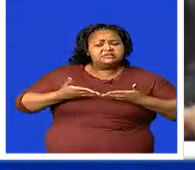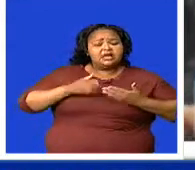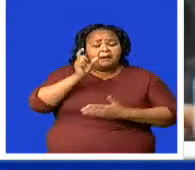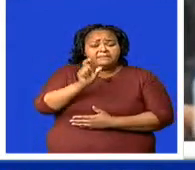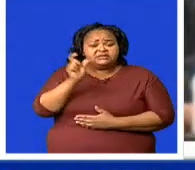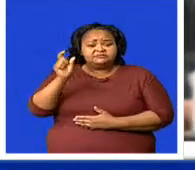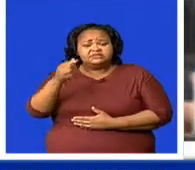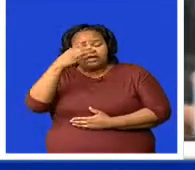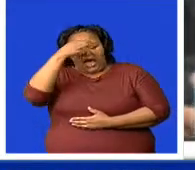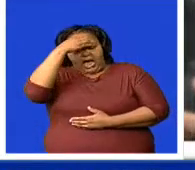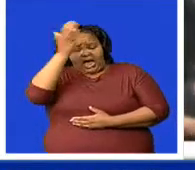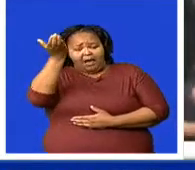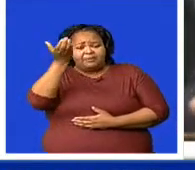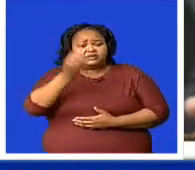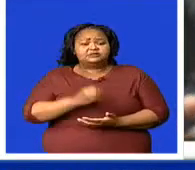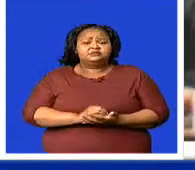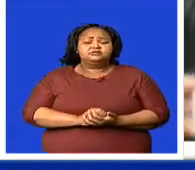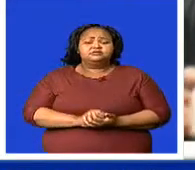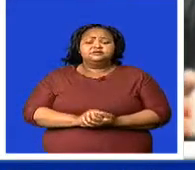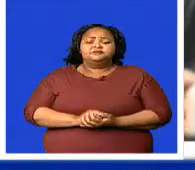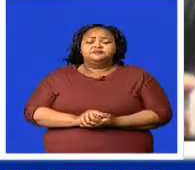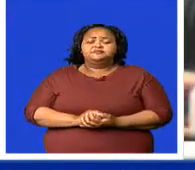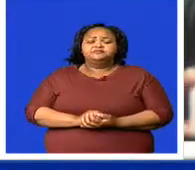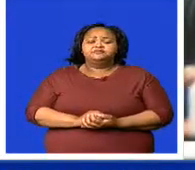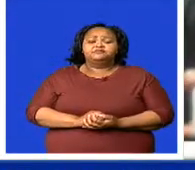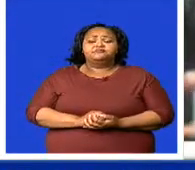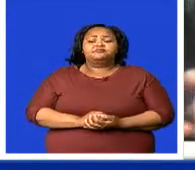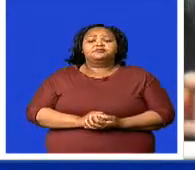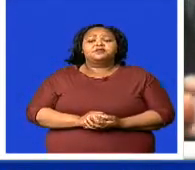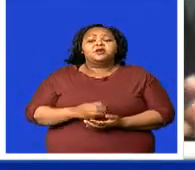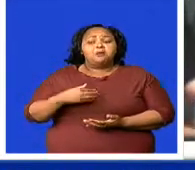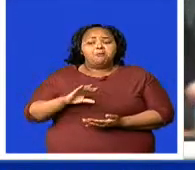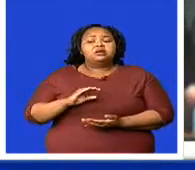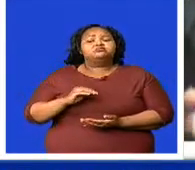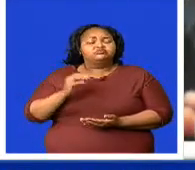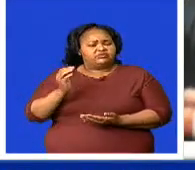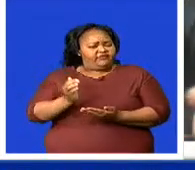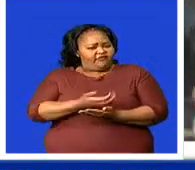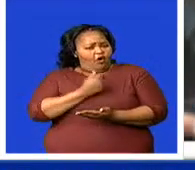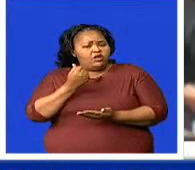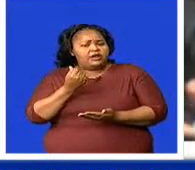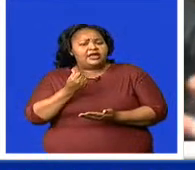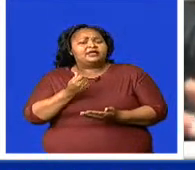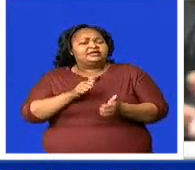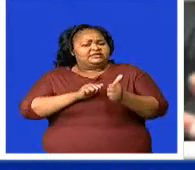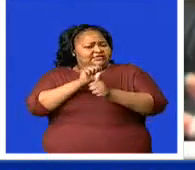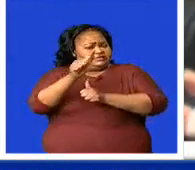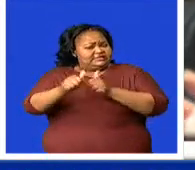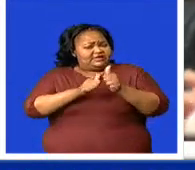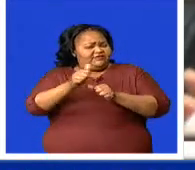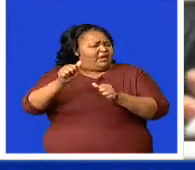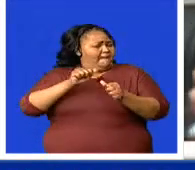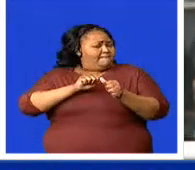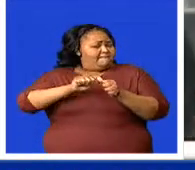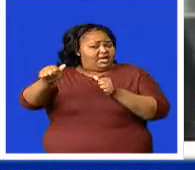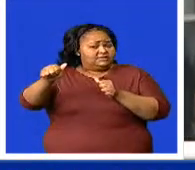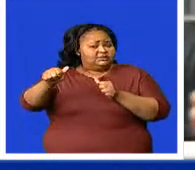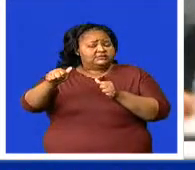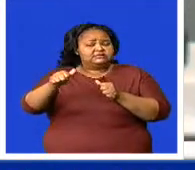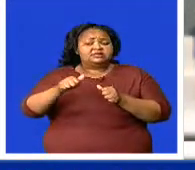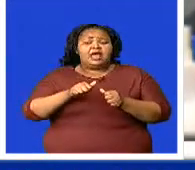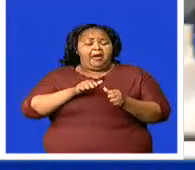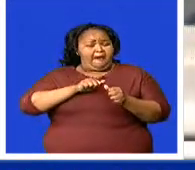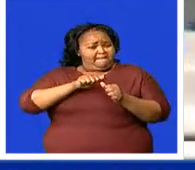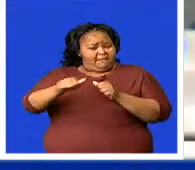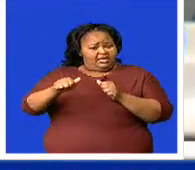government, you know, get the best possible service at the best possible